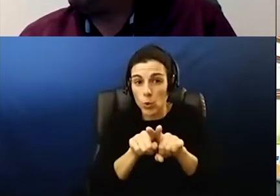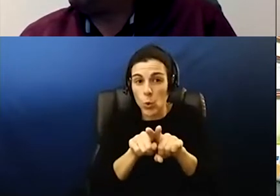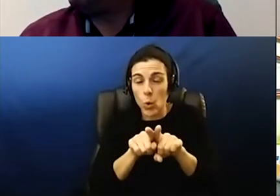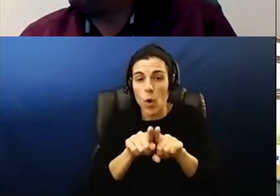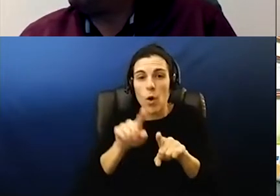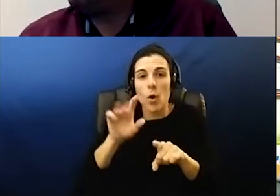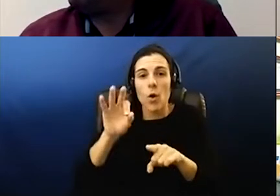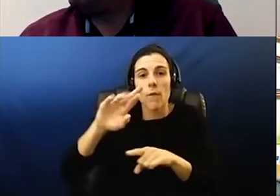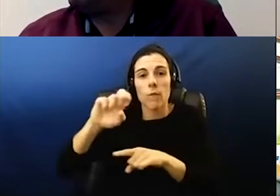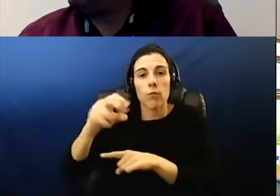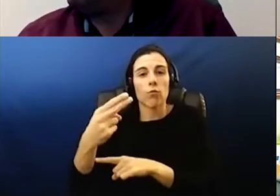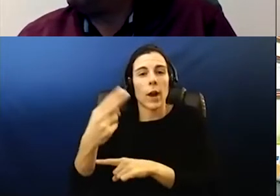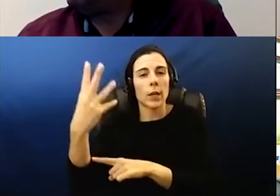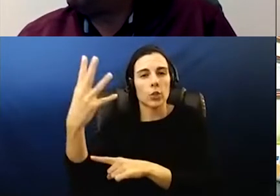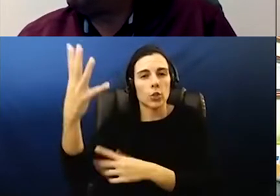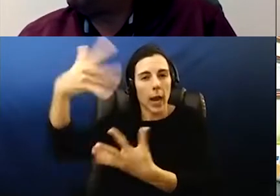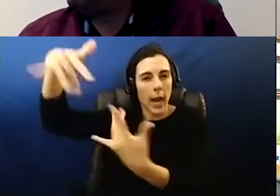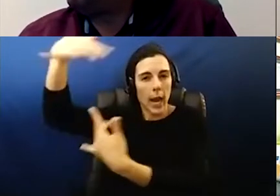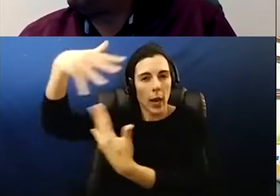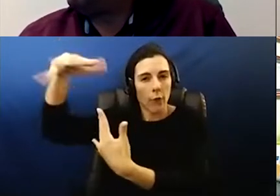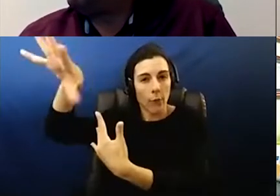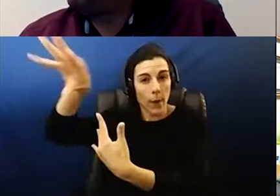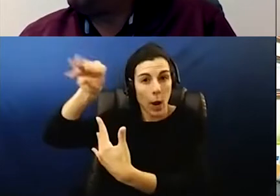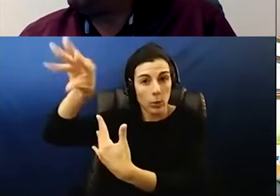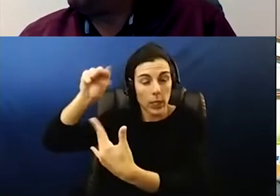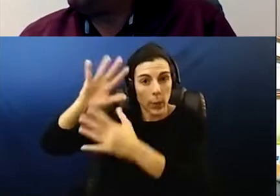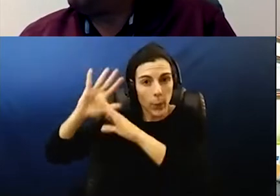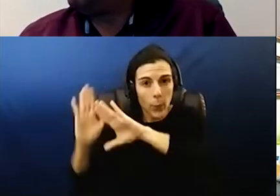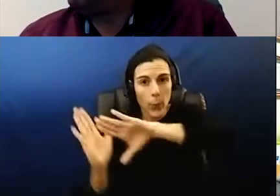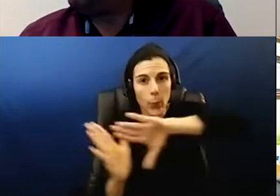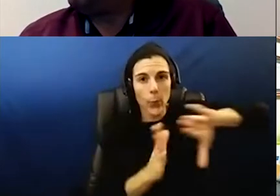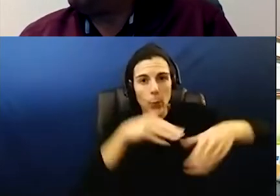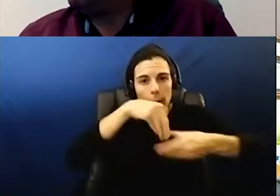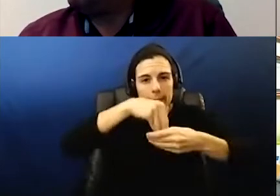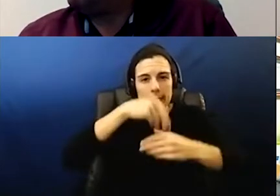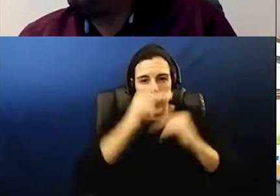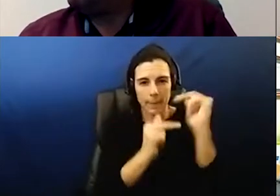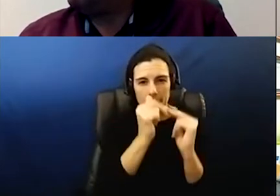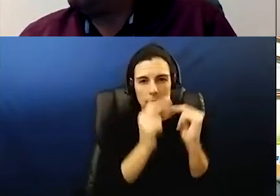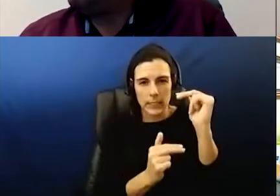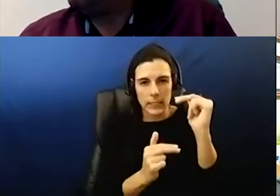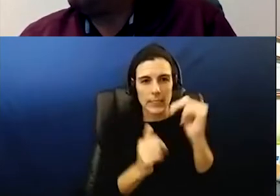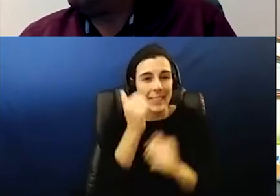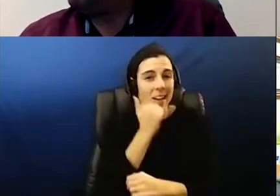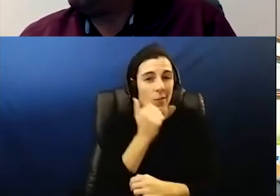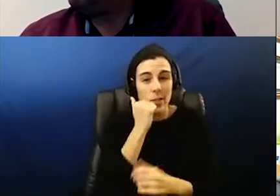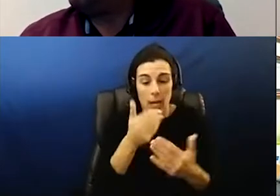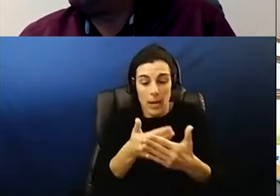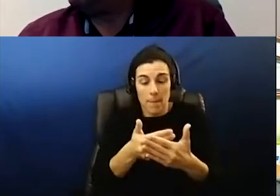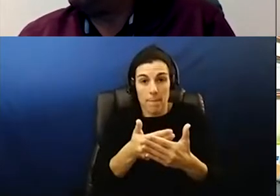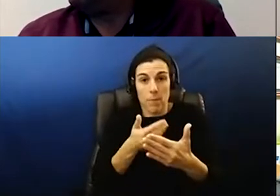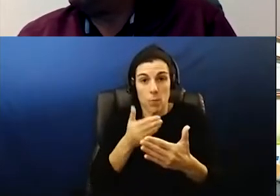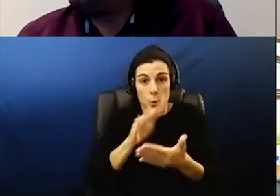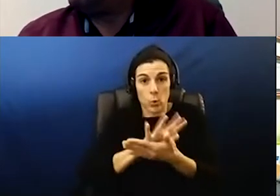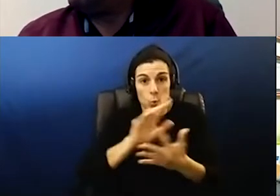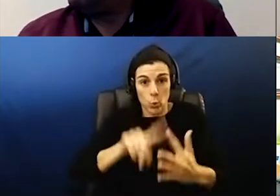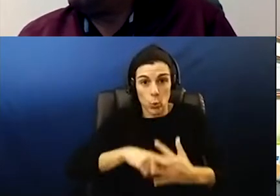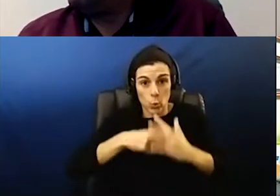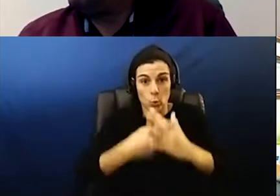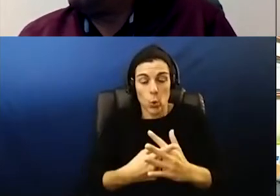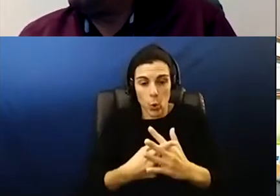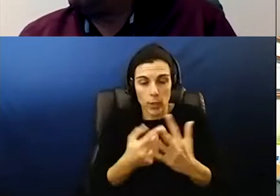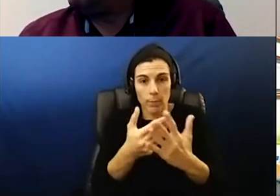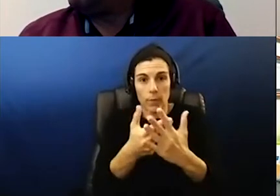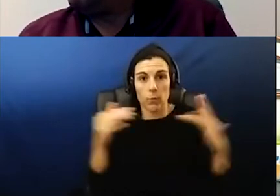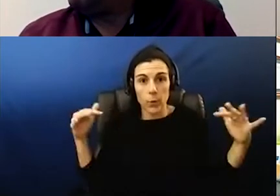air from outside and this happens every single day um before school even starts before anyone comes on